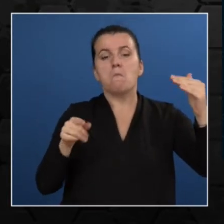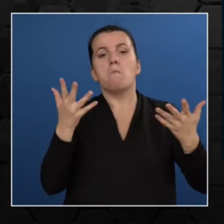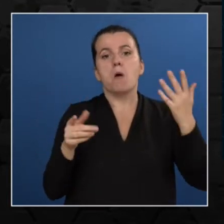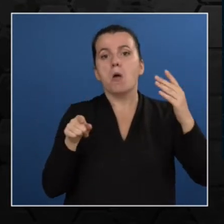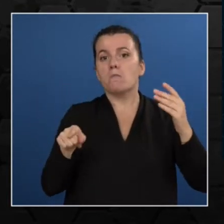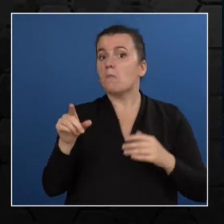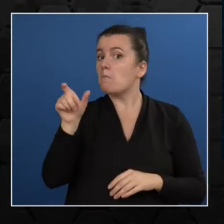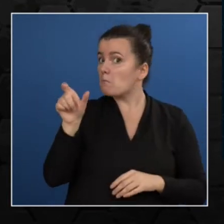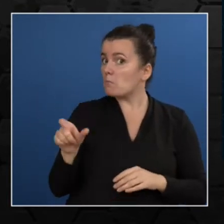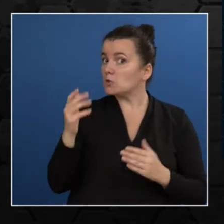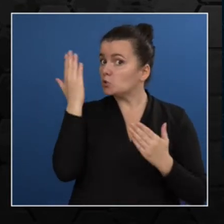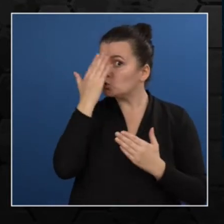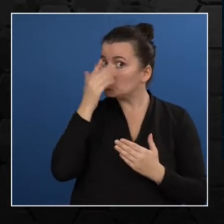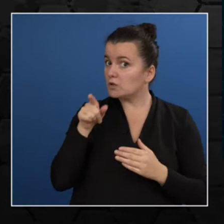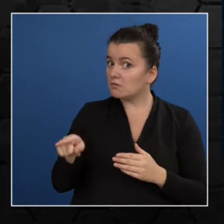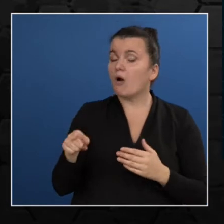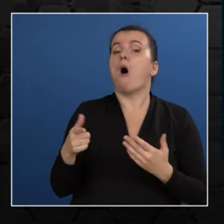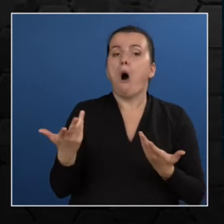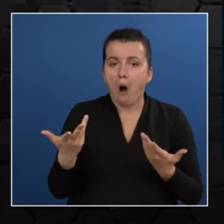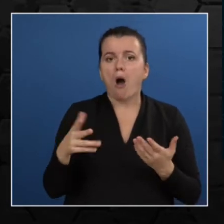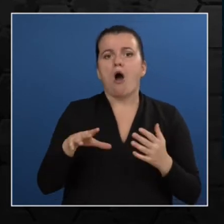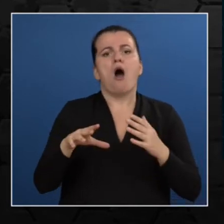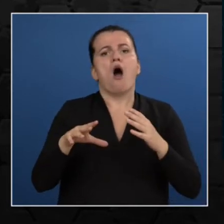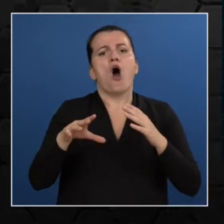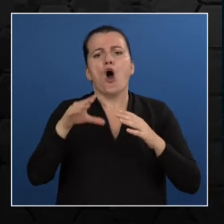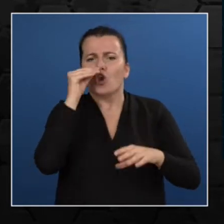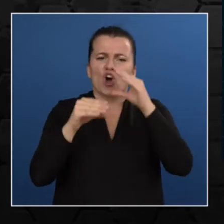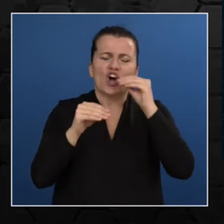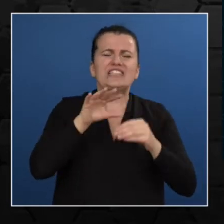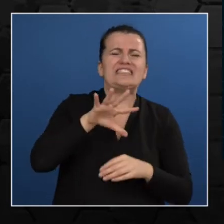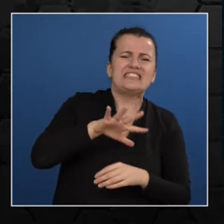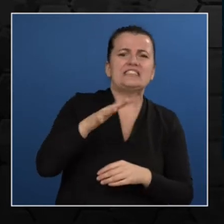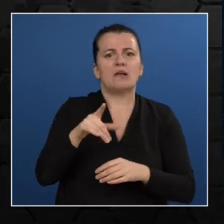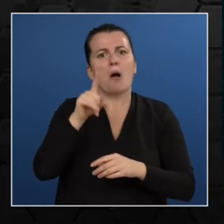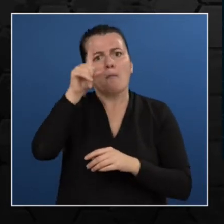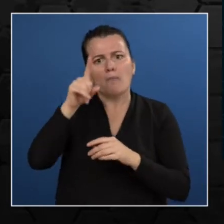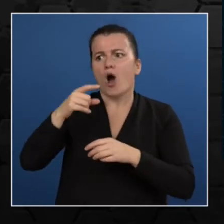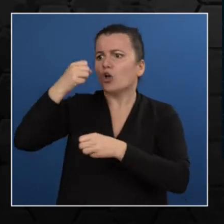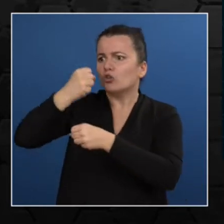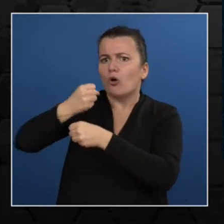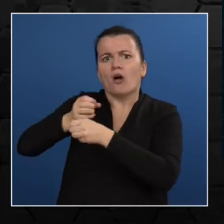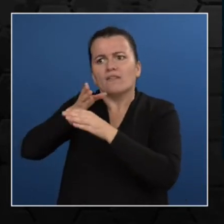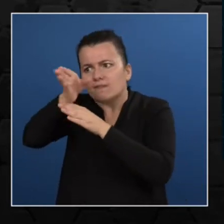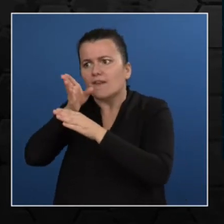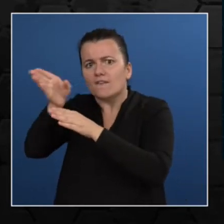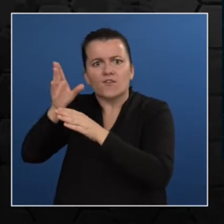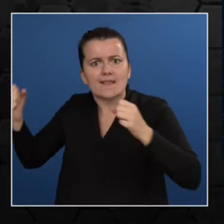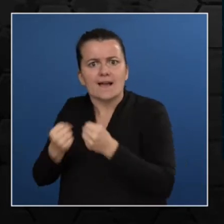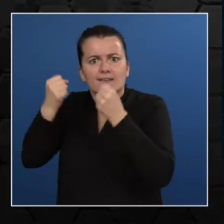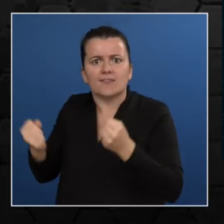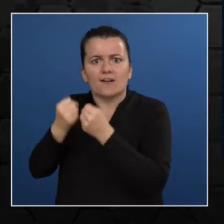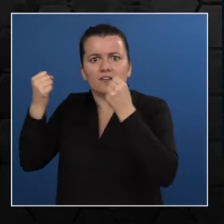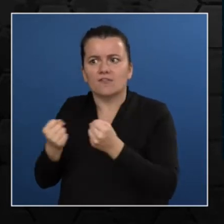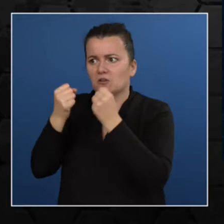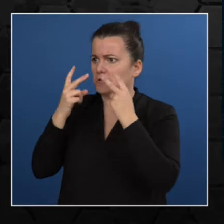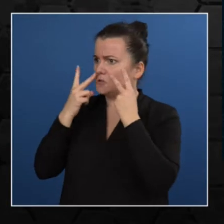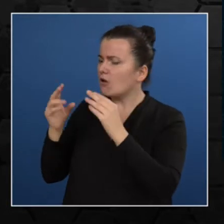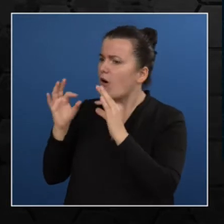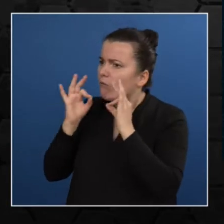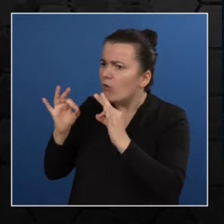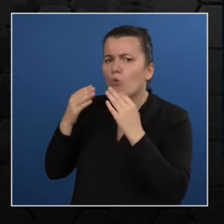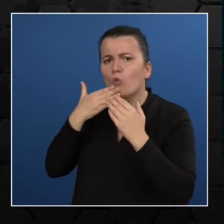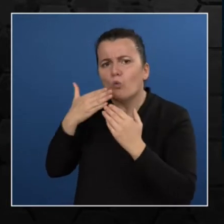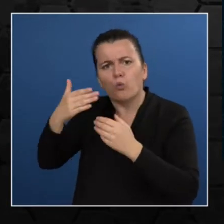So for this reason, we're going to add a bias. Over here, I have just chosen a bias of three. So what it does is that when we